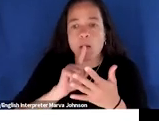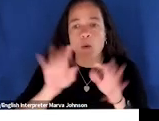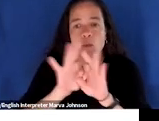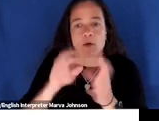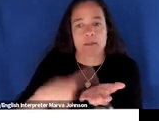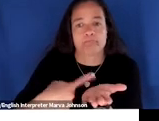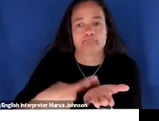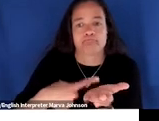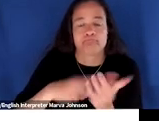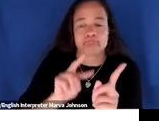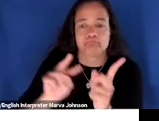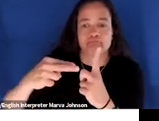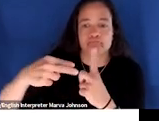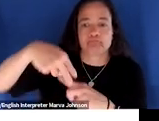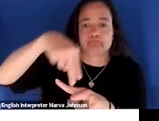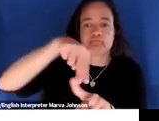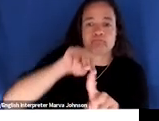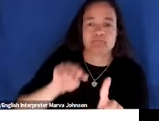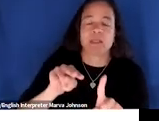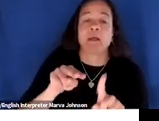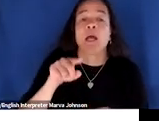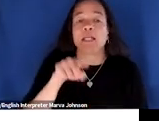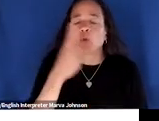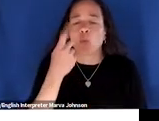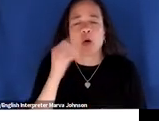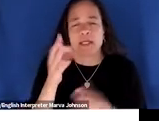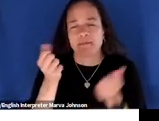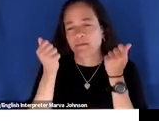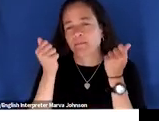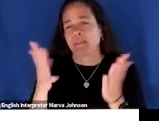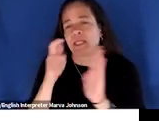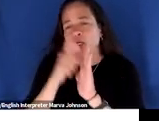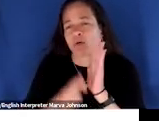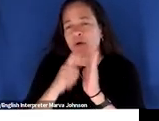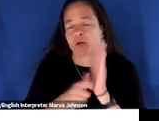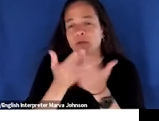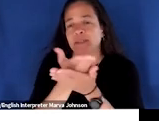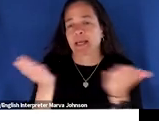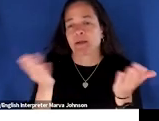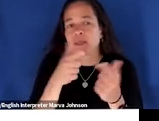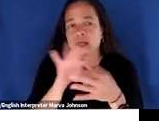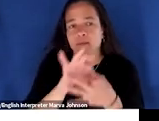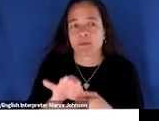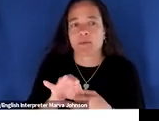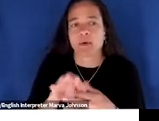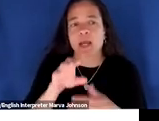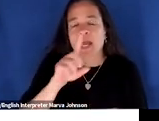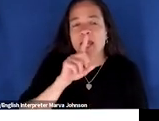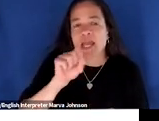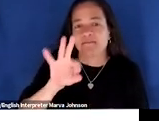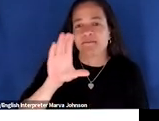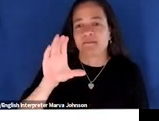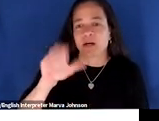to you know this is just one of hundreds of articles that are out there right now on whether carbon offsets work or not